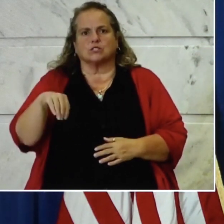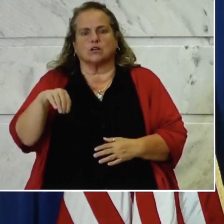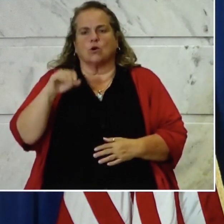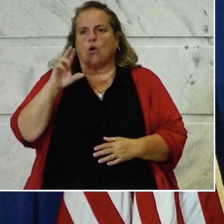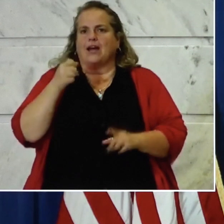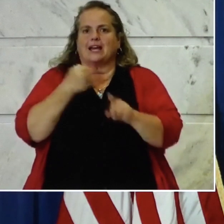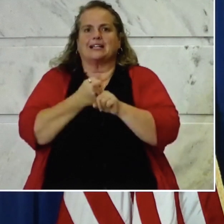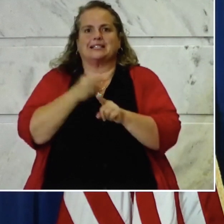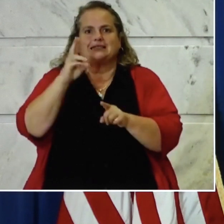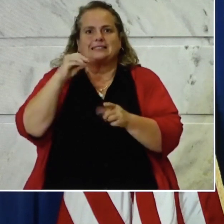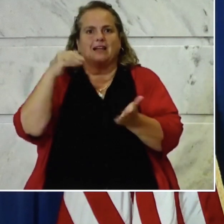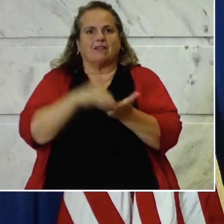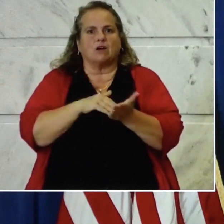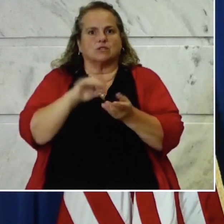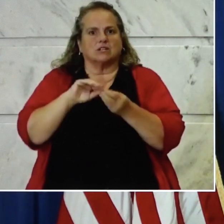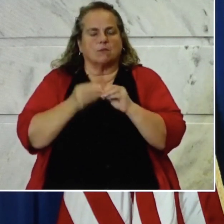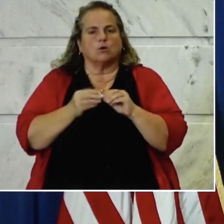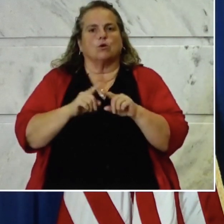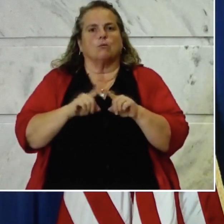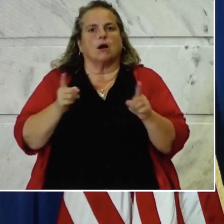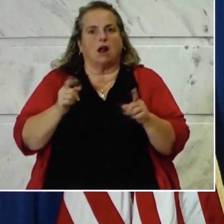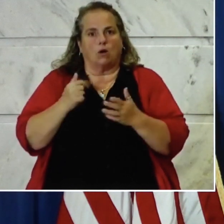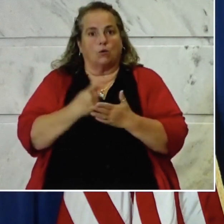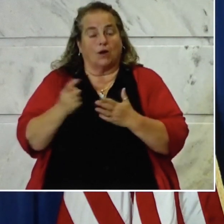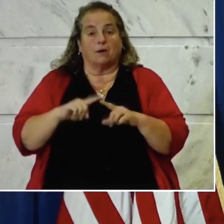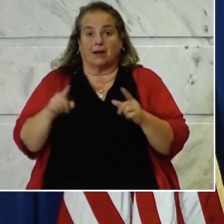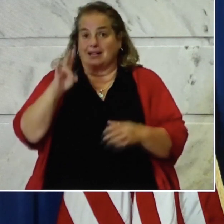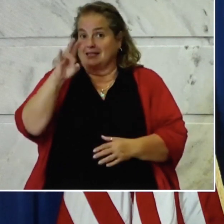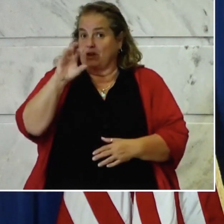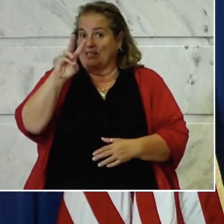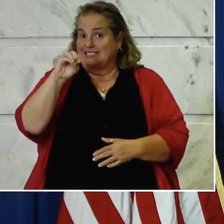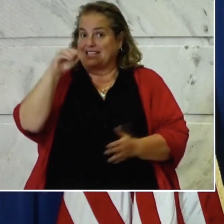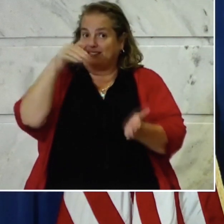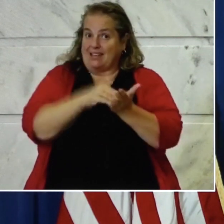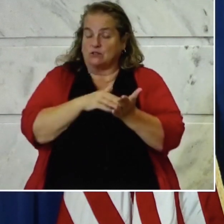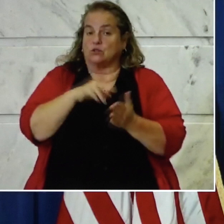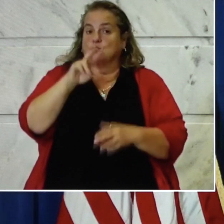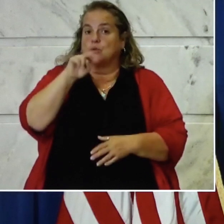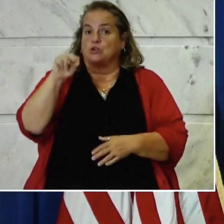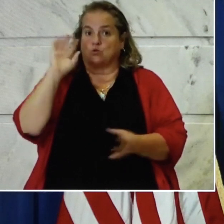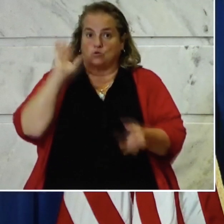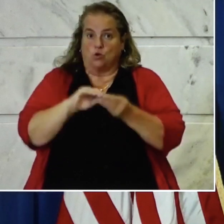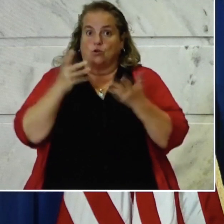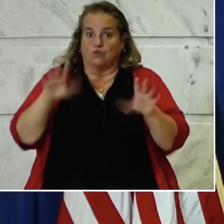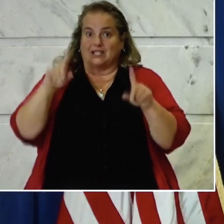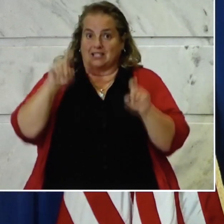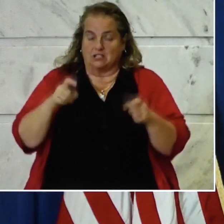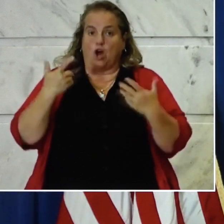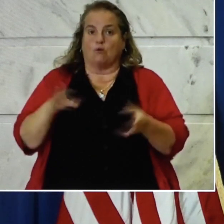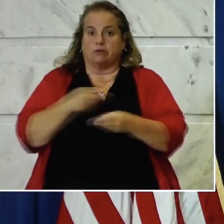,000 number a week. So 760,022 total tests administered.